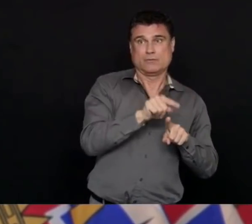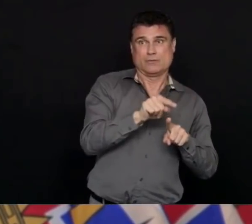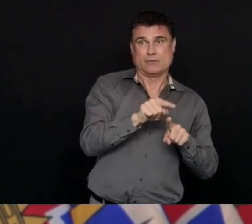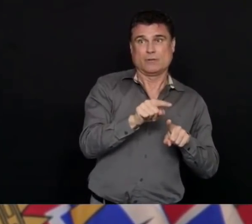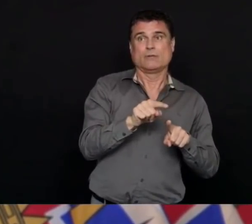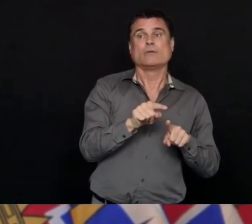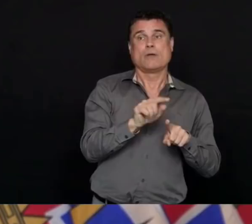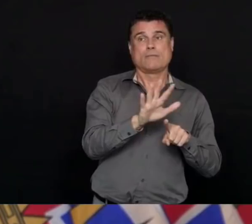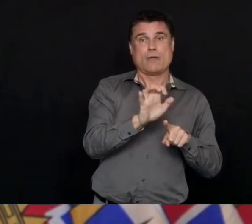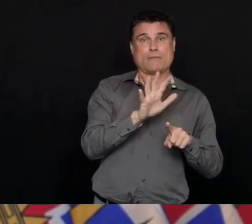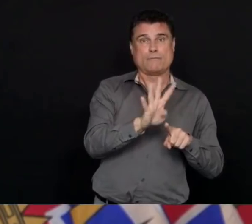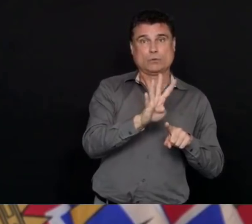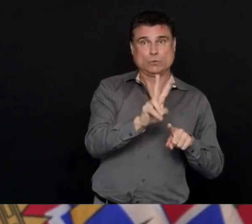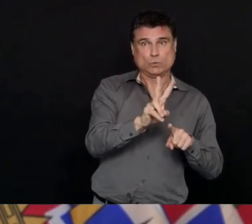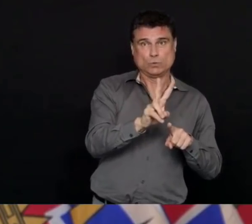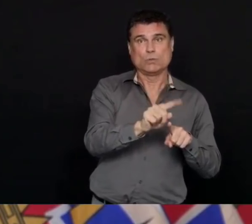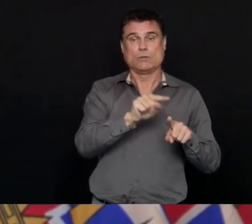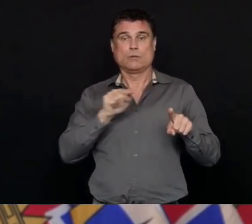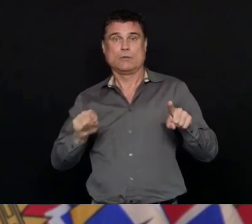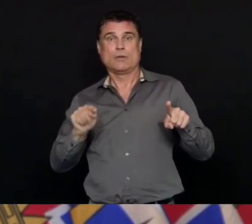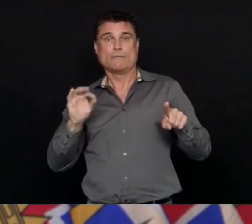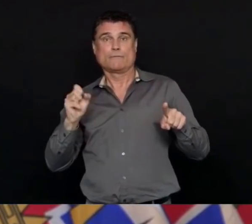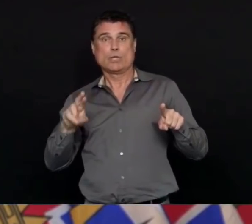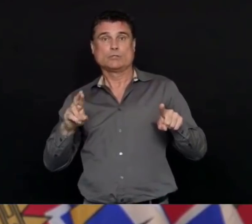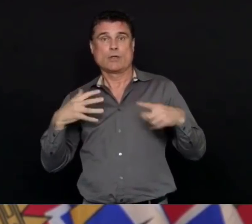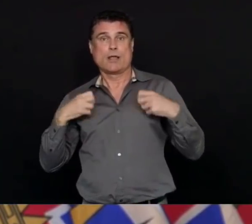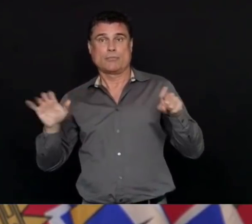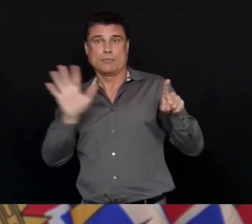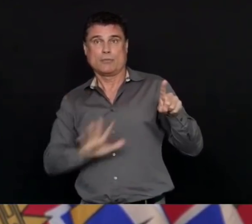558 in the Fraser Health area,